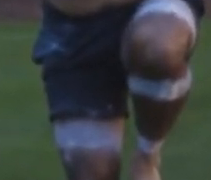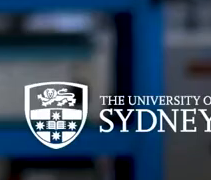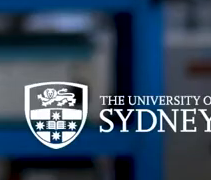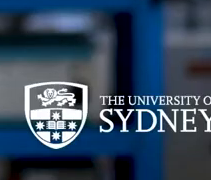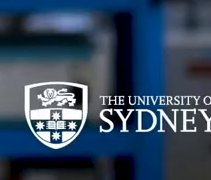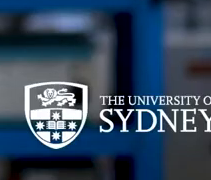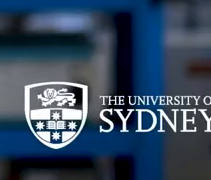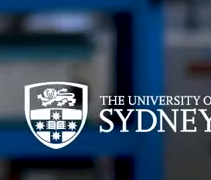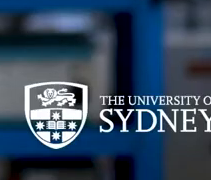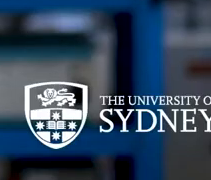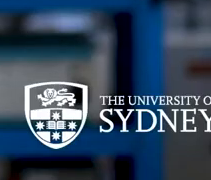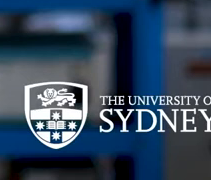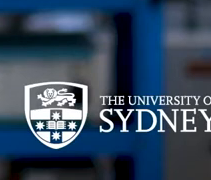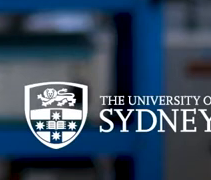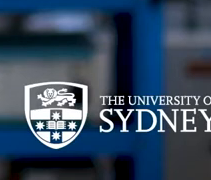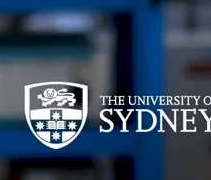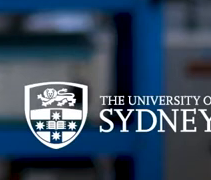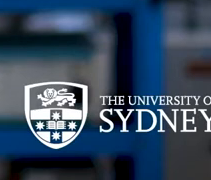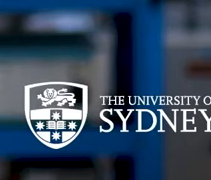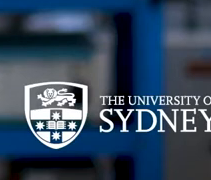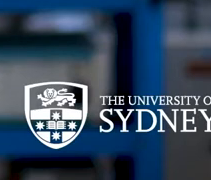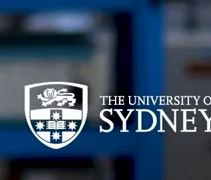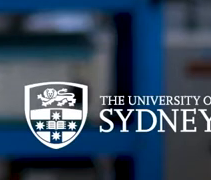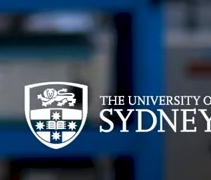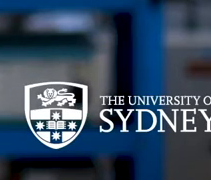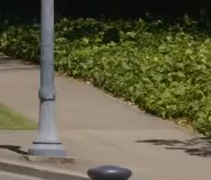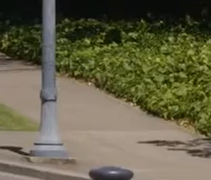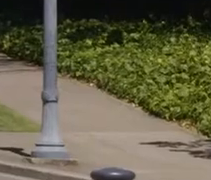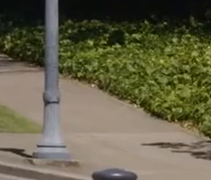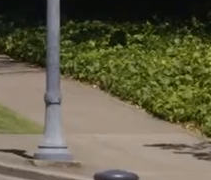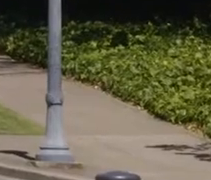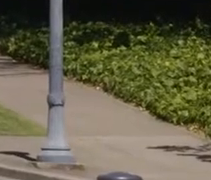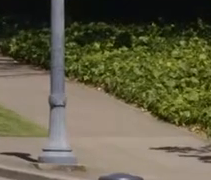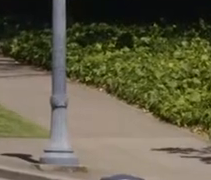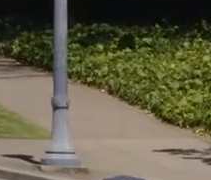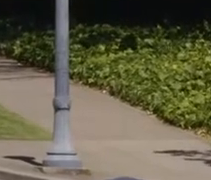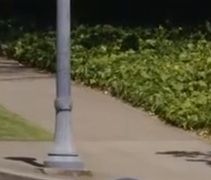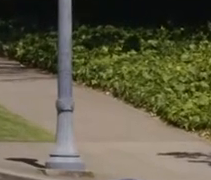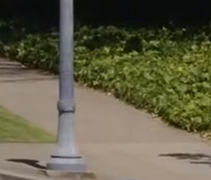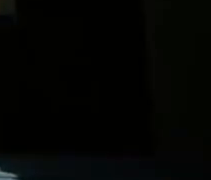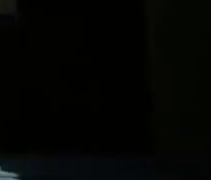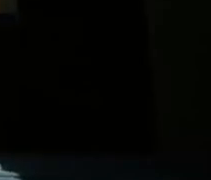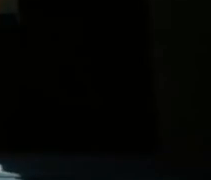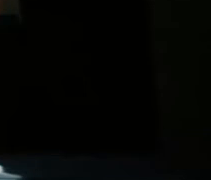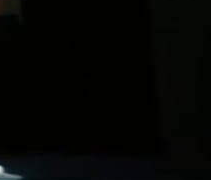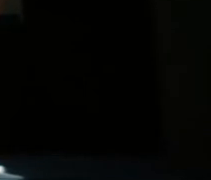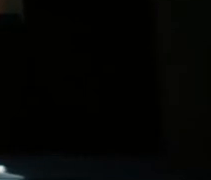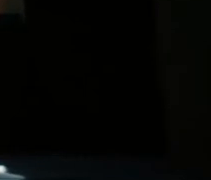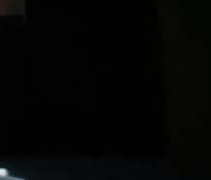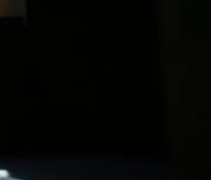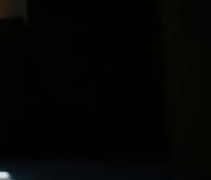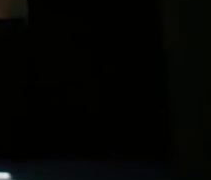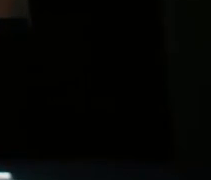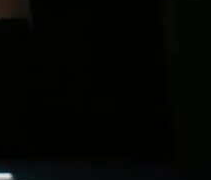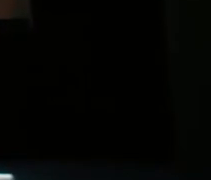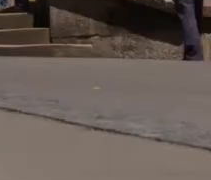Welcome to the University of Sydney. I'm standing on Gadigal country where the Gadigal people have lived, have loved